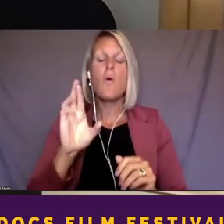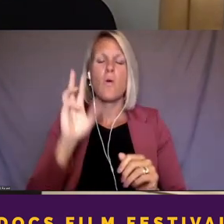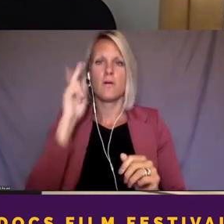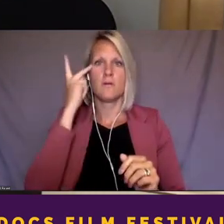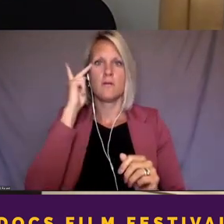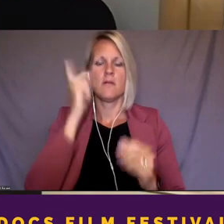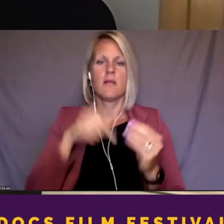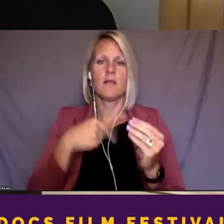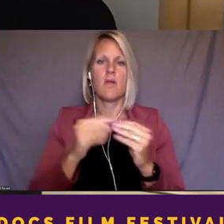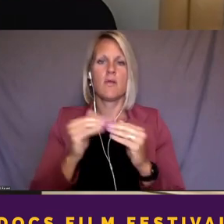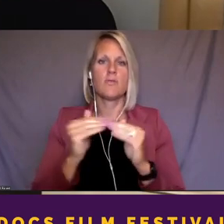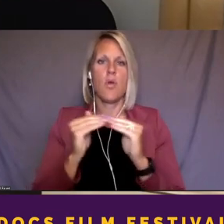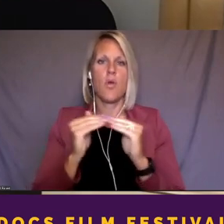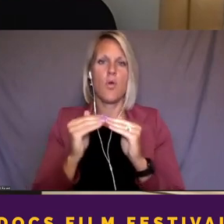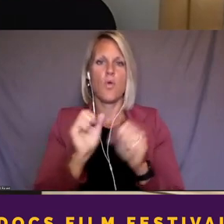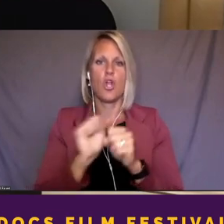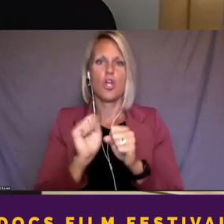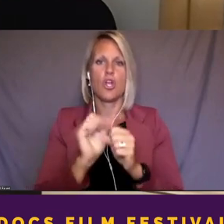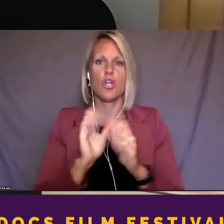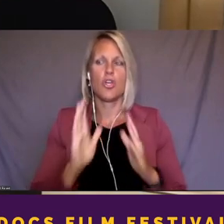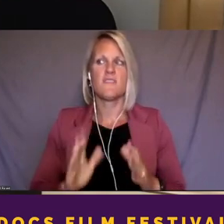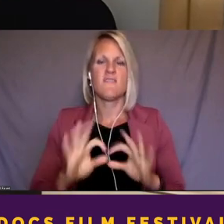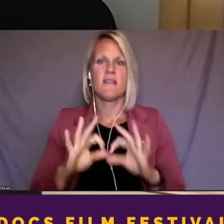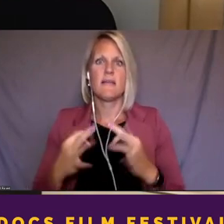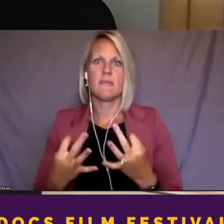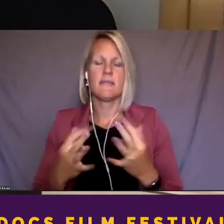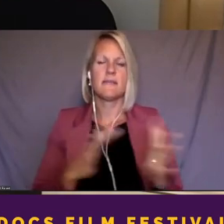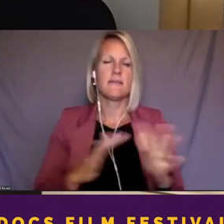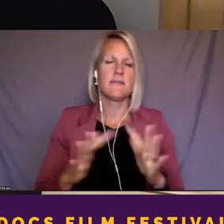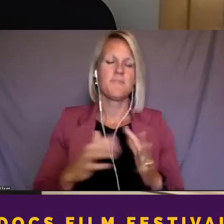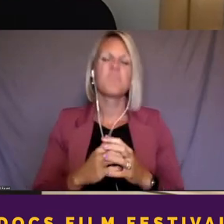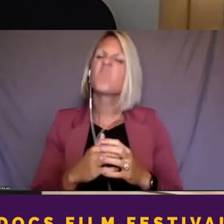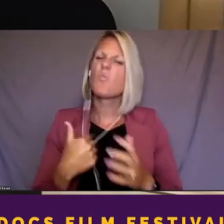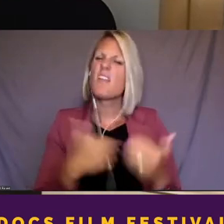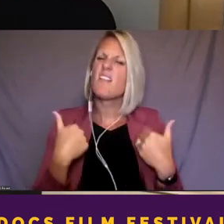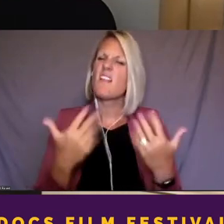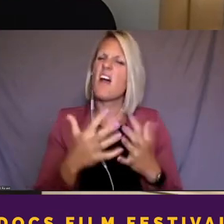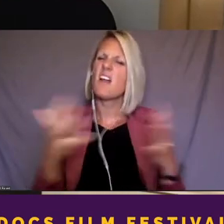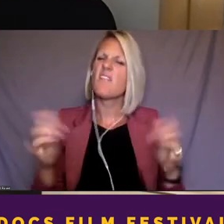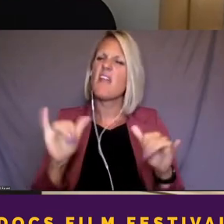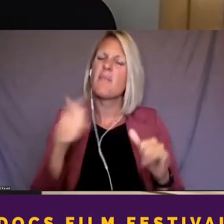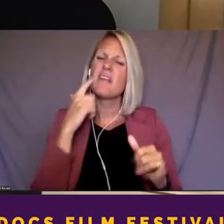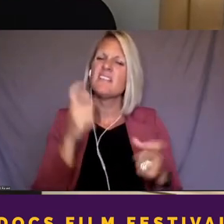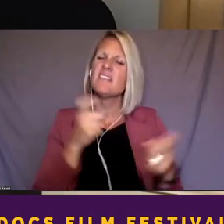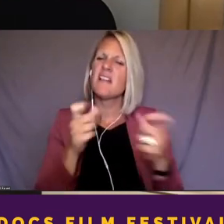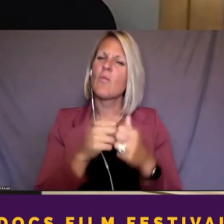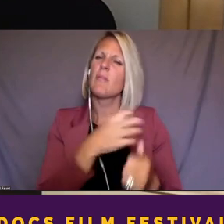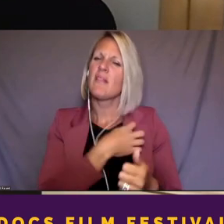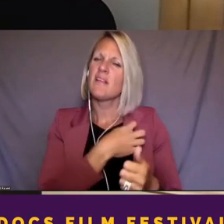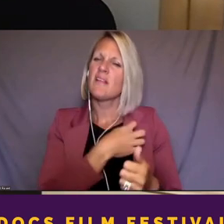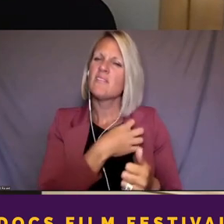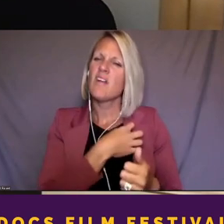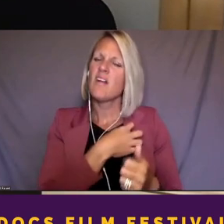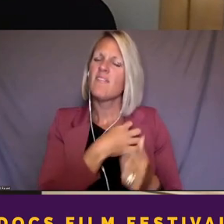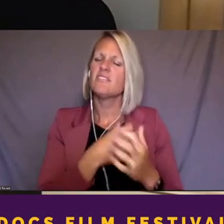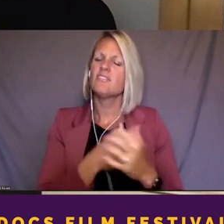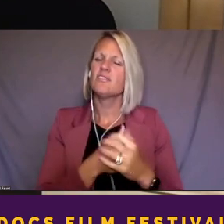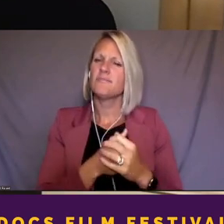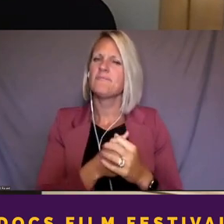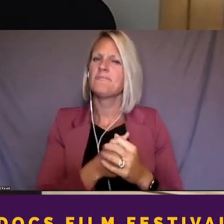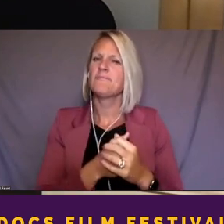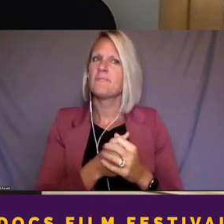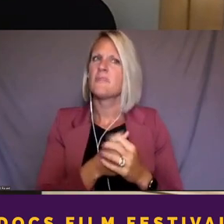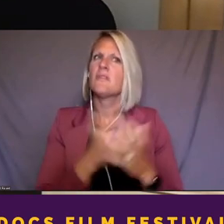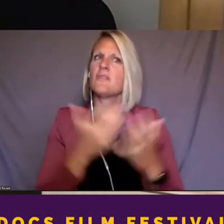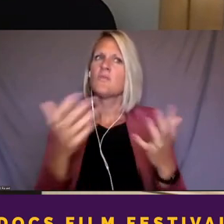we had a lot of that to deal with because we were dealing with police officers, um, really. And I think for us,